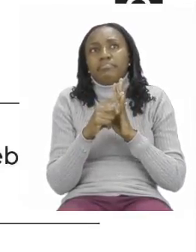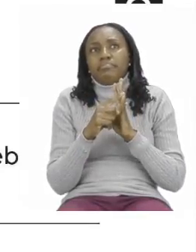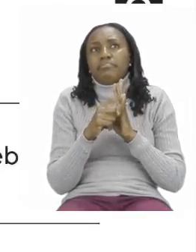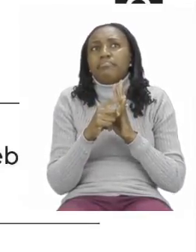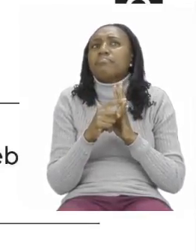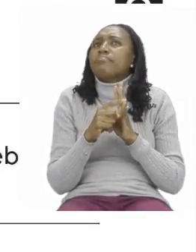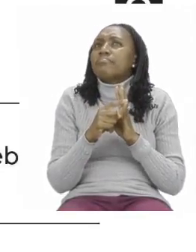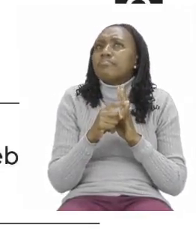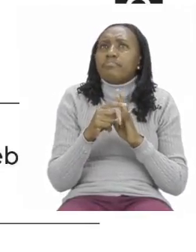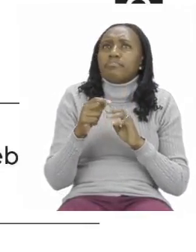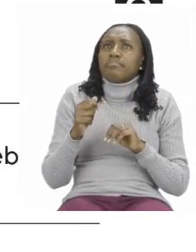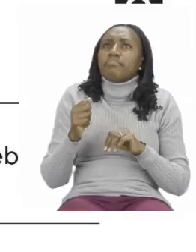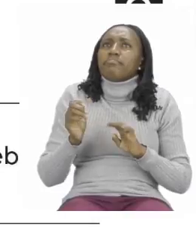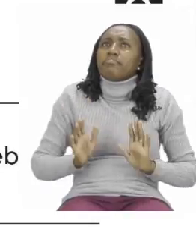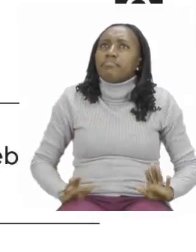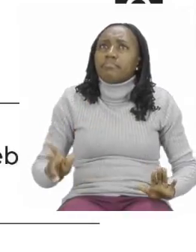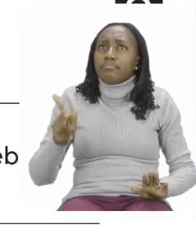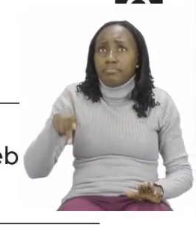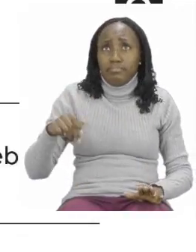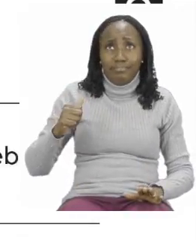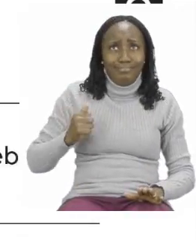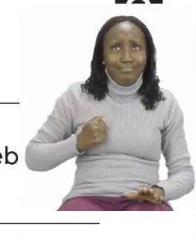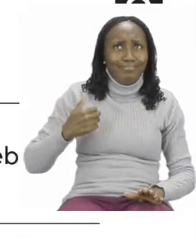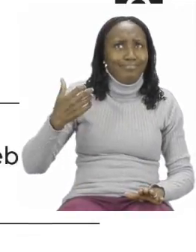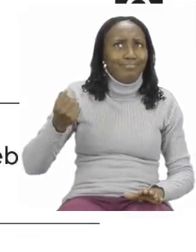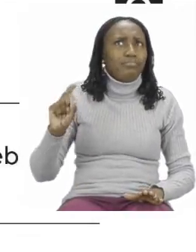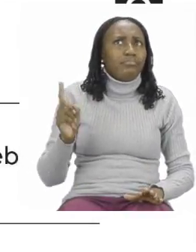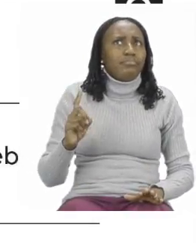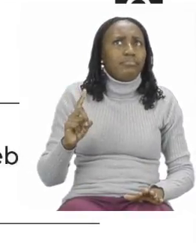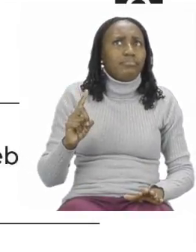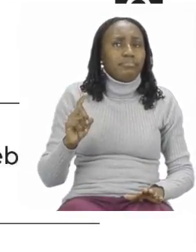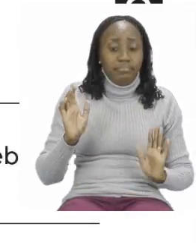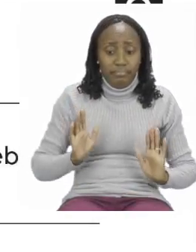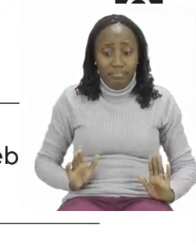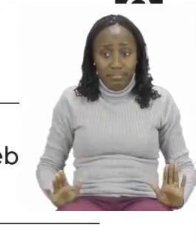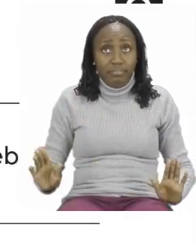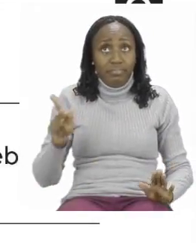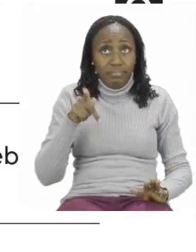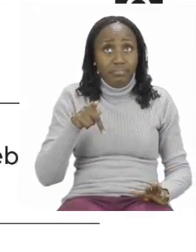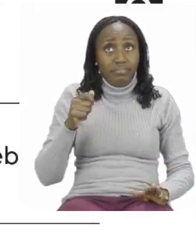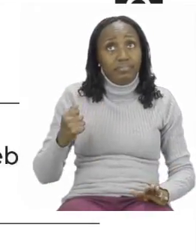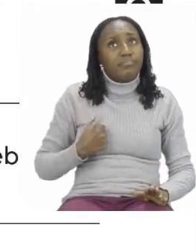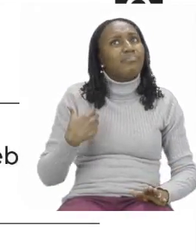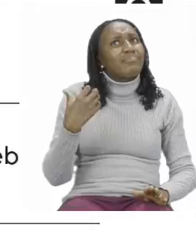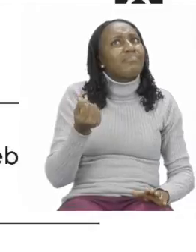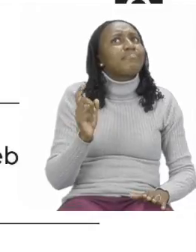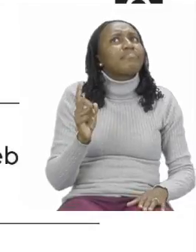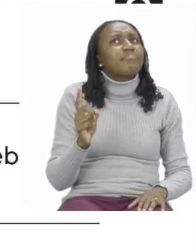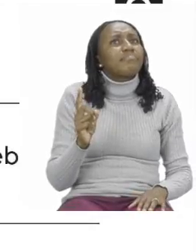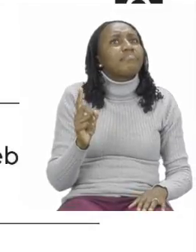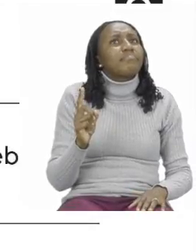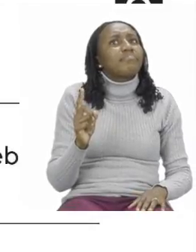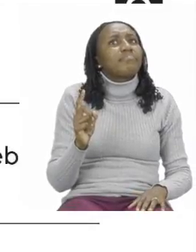Pam's dad bring? What did Pam's dad bring?